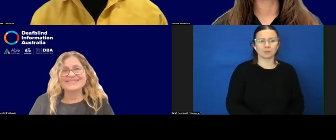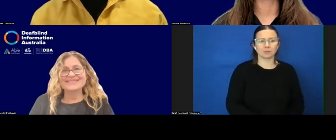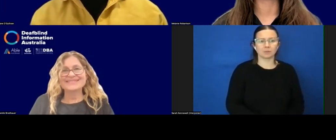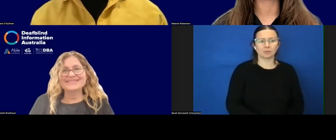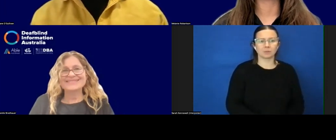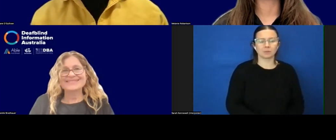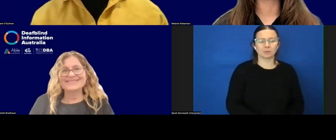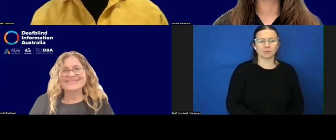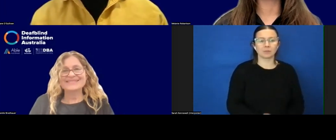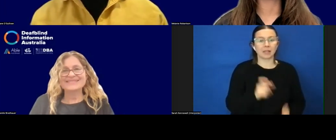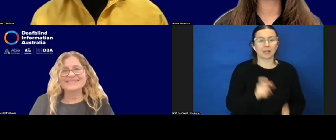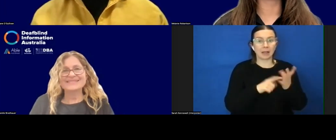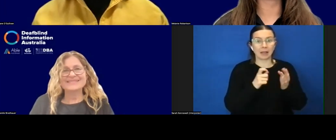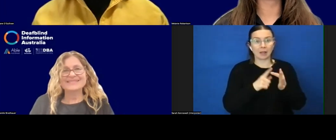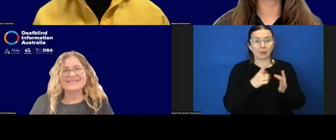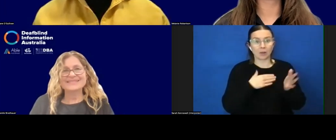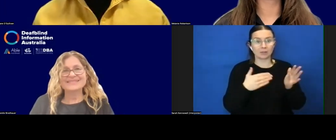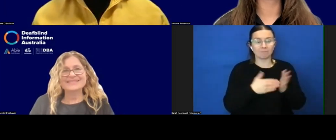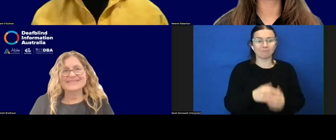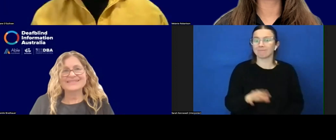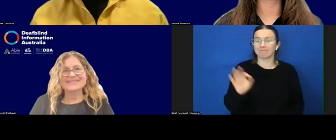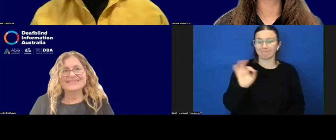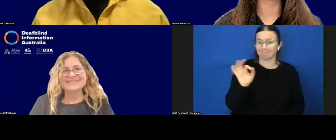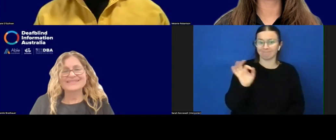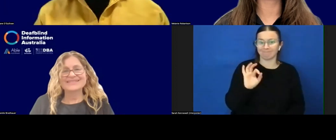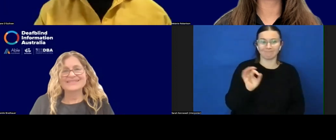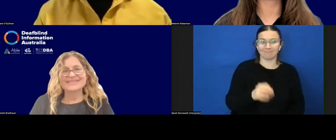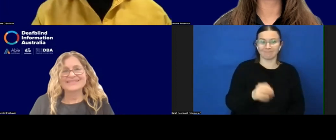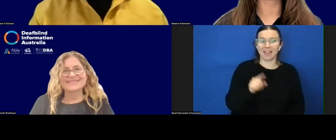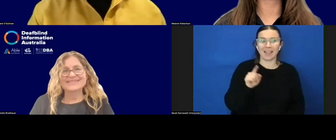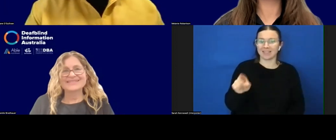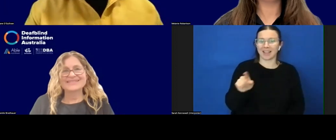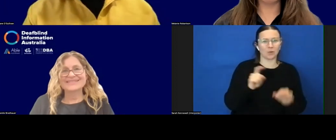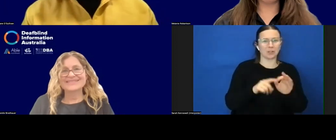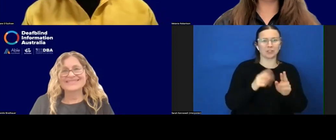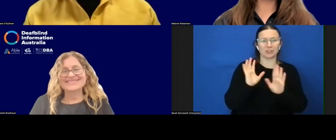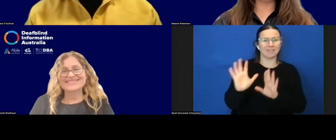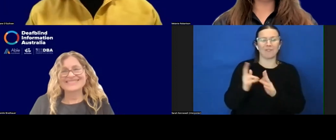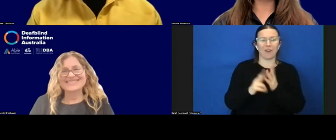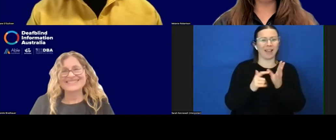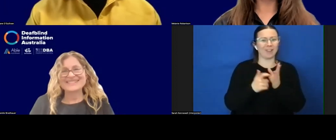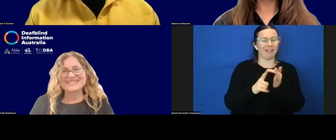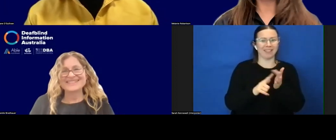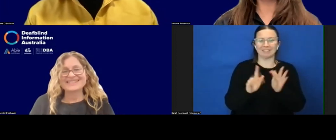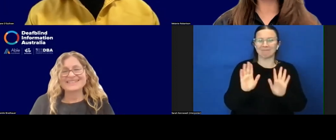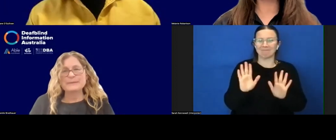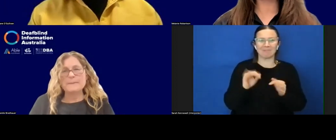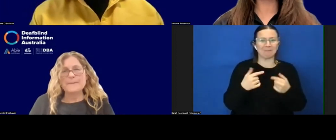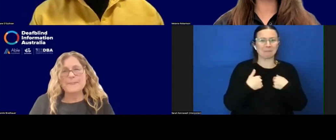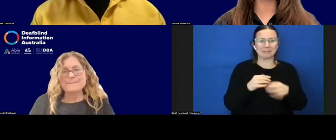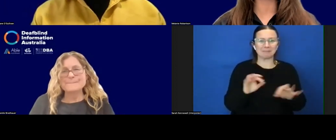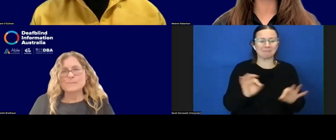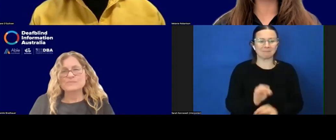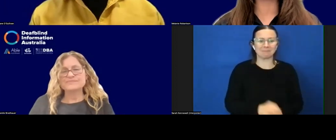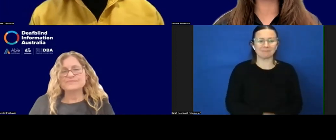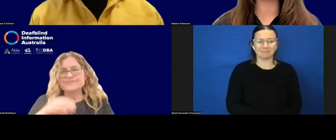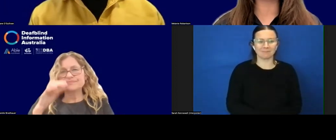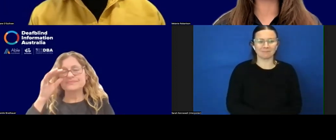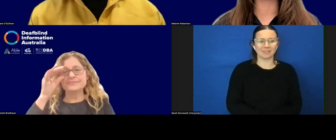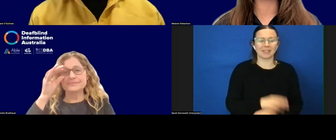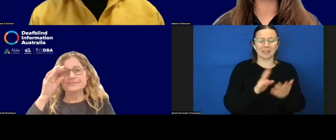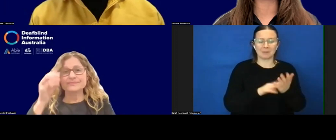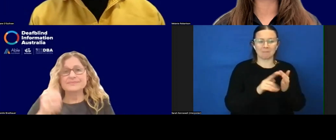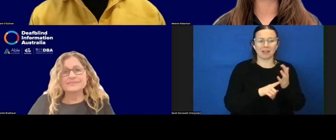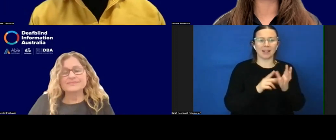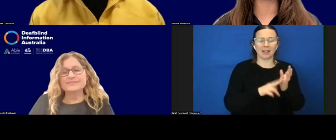Claire, did you have anything to add? No, that is not, that's a question for Narelle. Yeah. Yeah. And I think, you know, so often